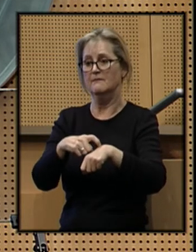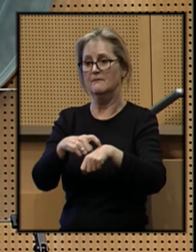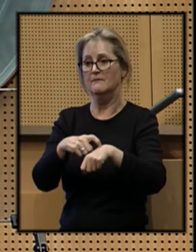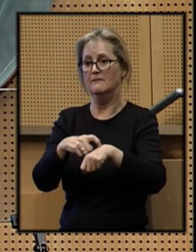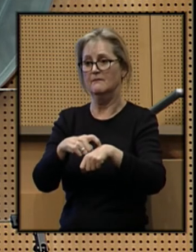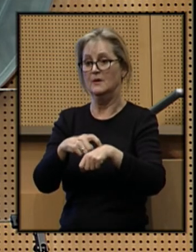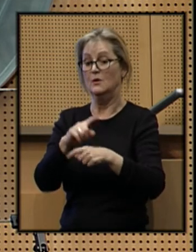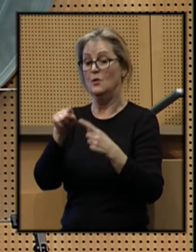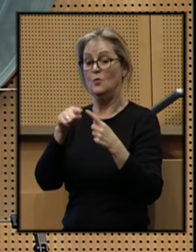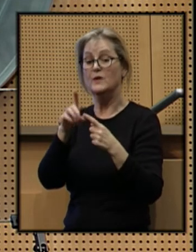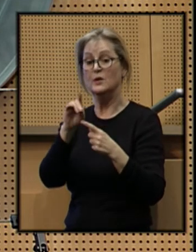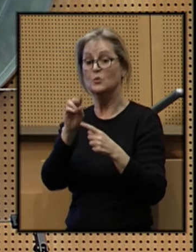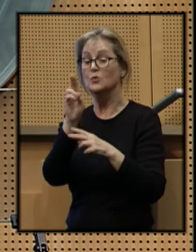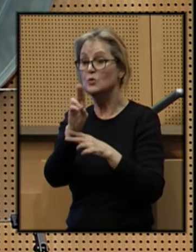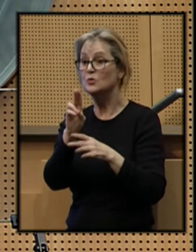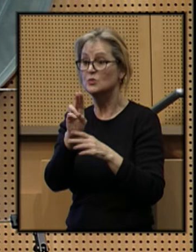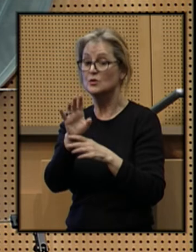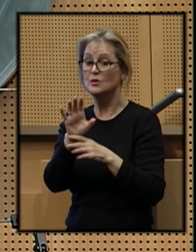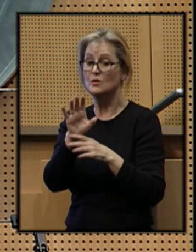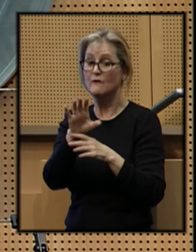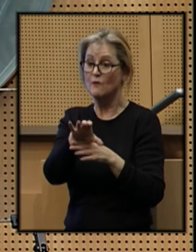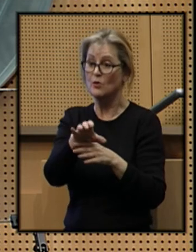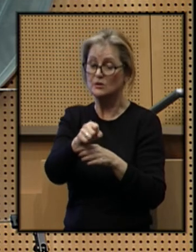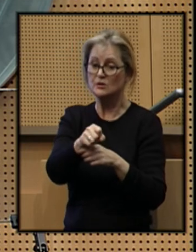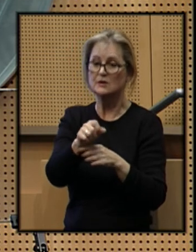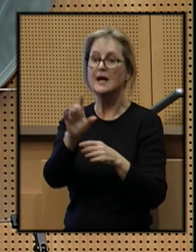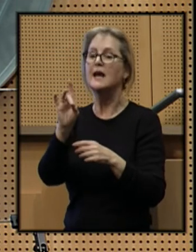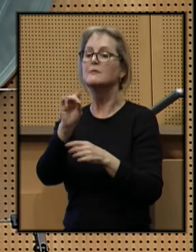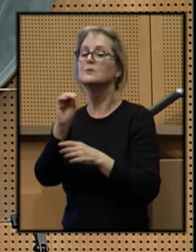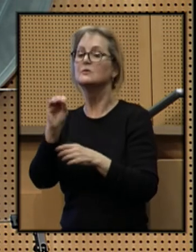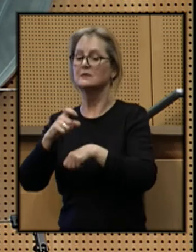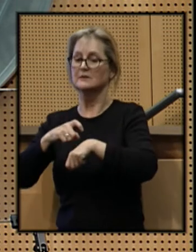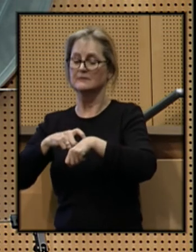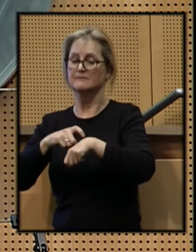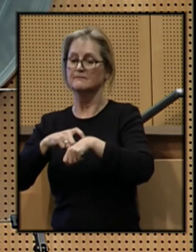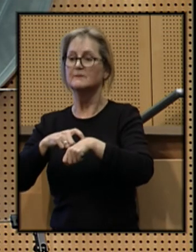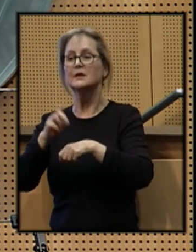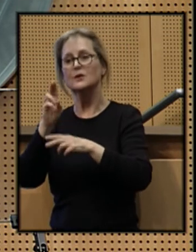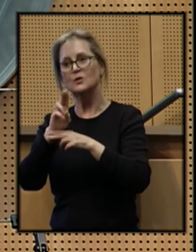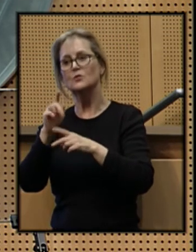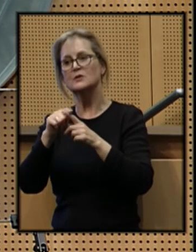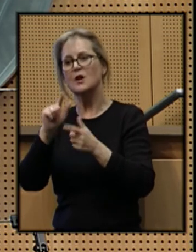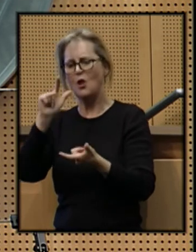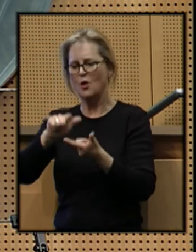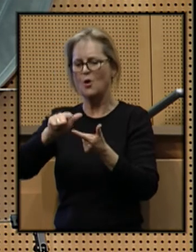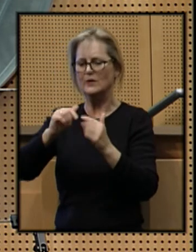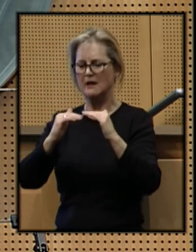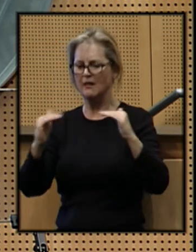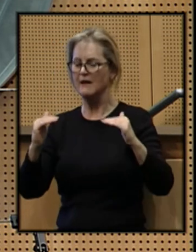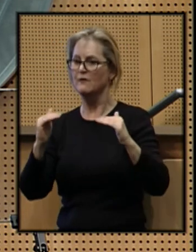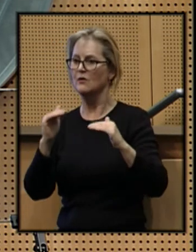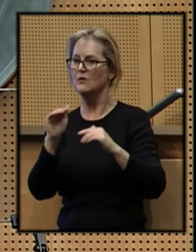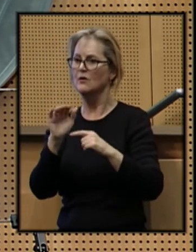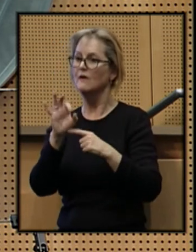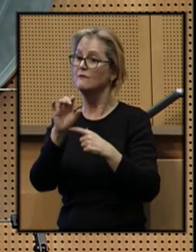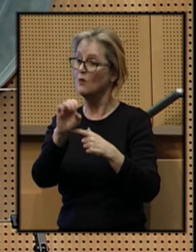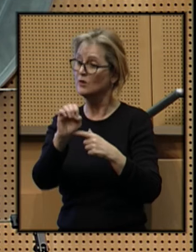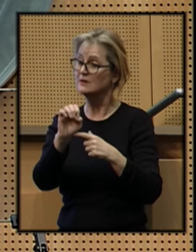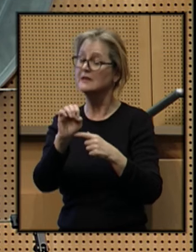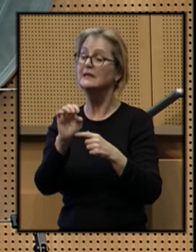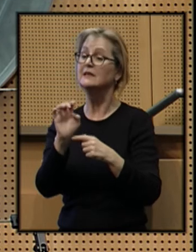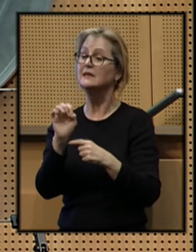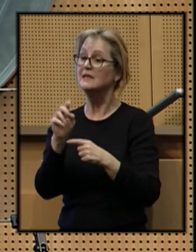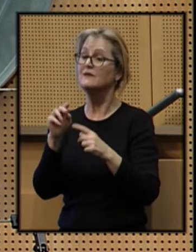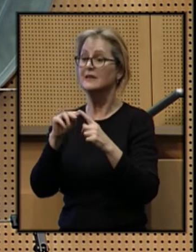And when they do use force, 80% of the time they use the lowest level of force, even